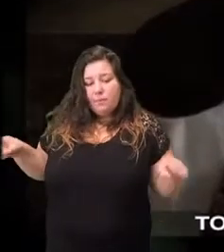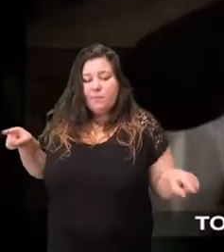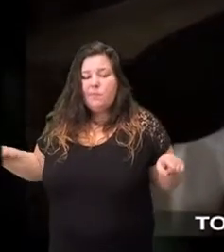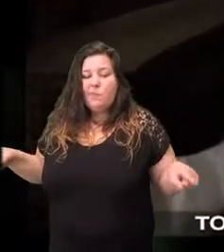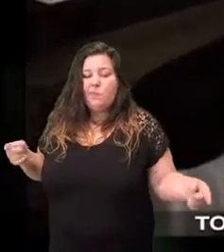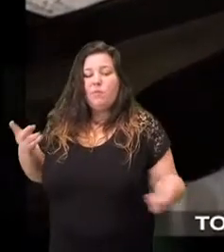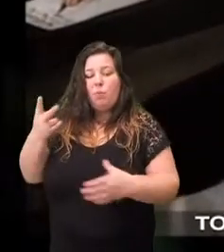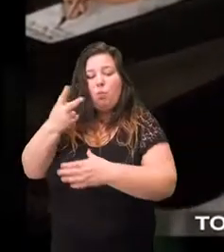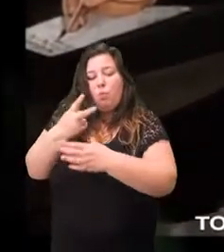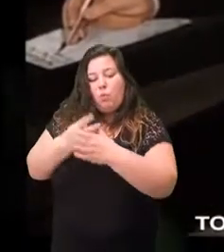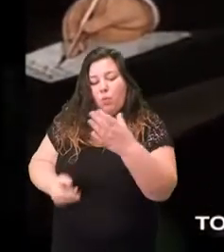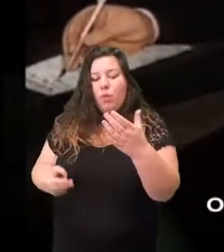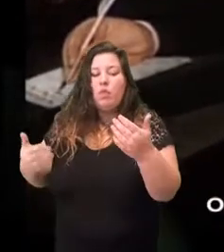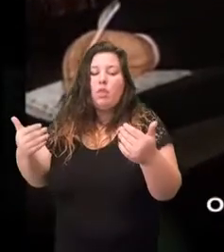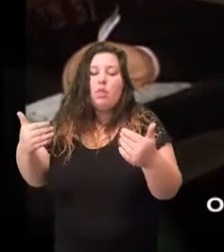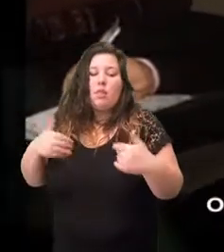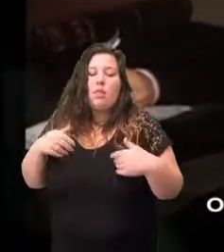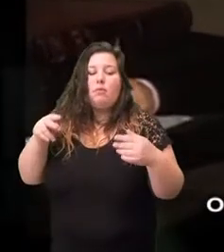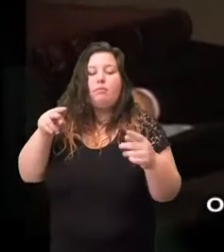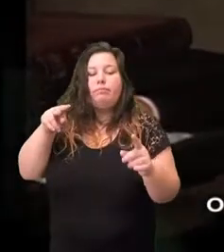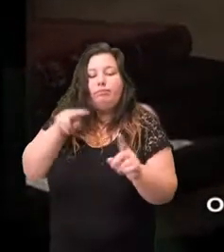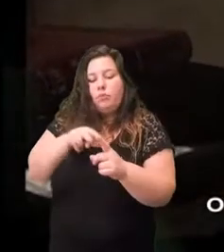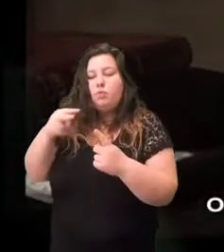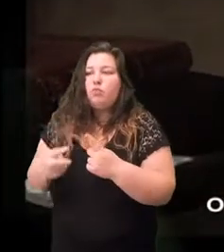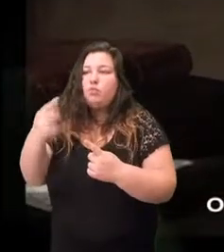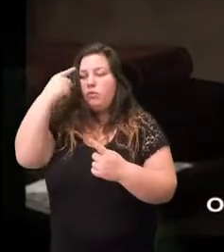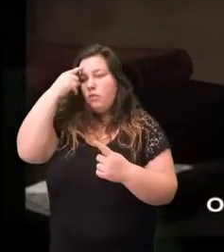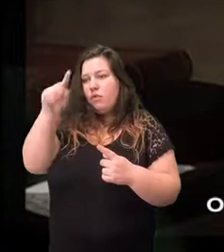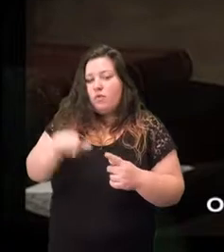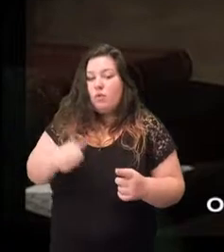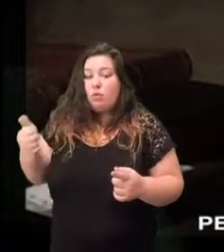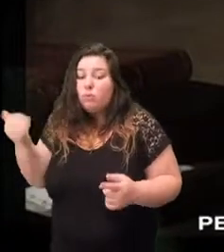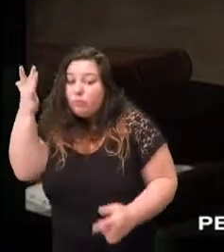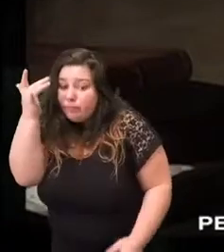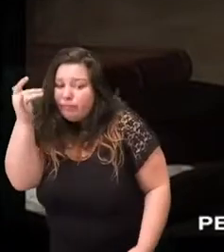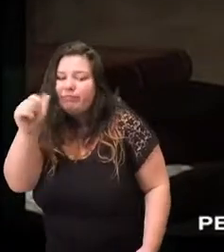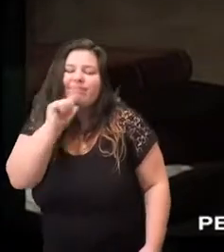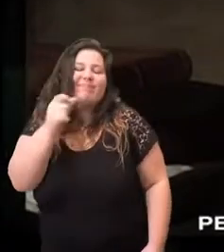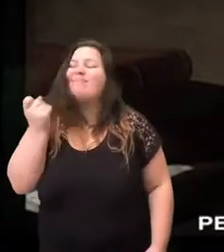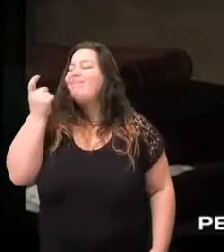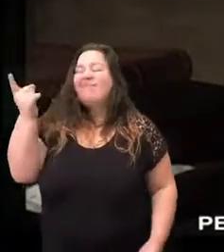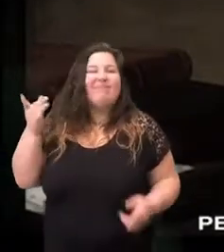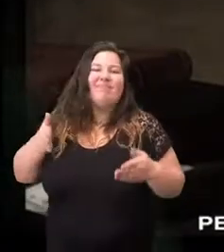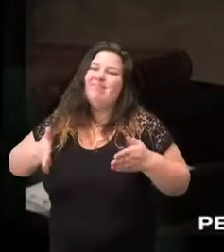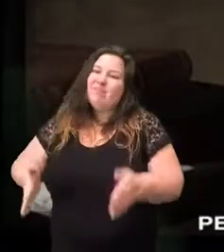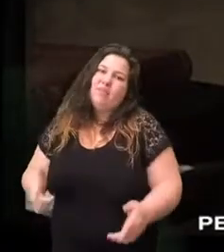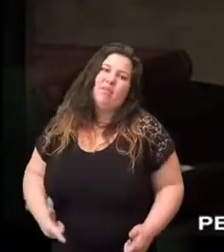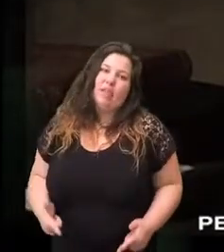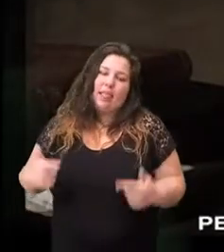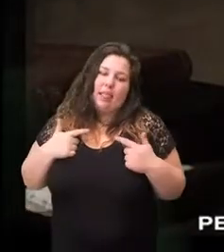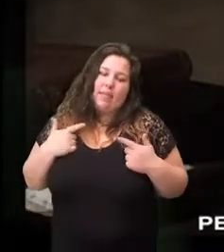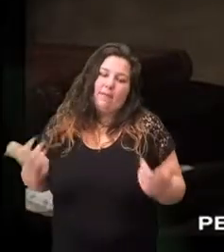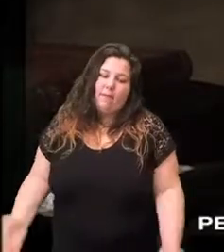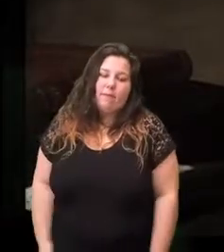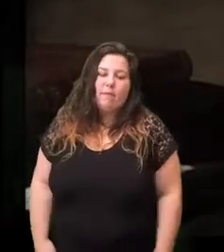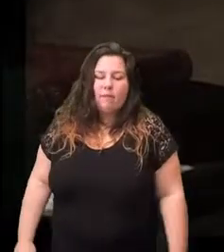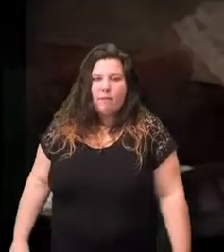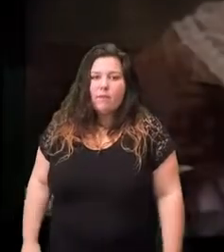use a word that they used of course stereotypes are the way we understand people from other societies